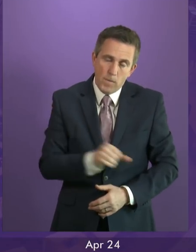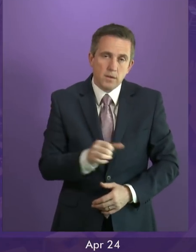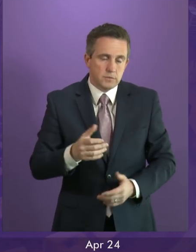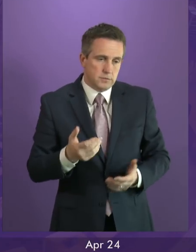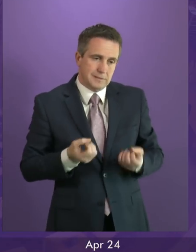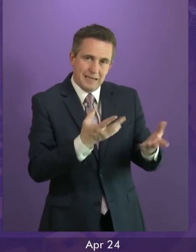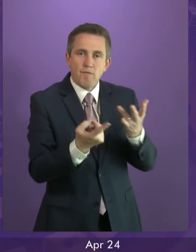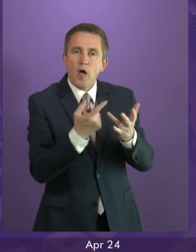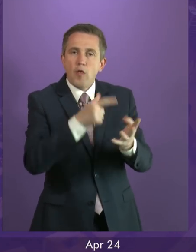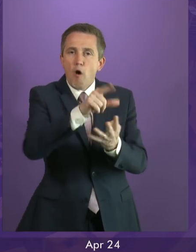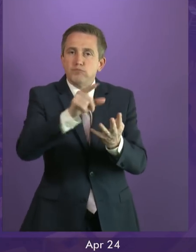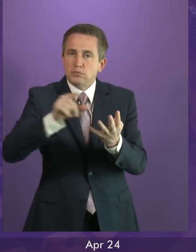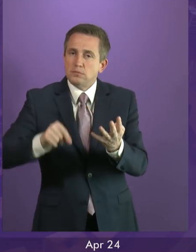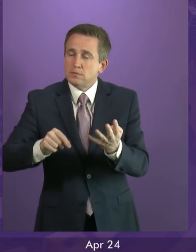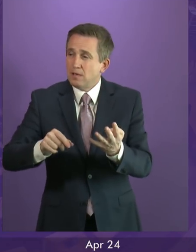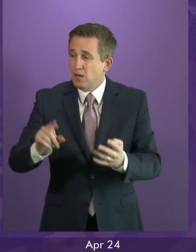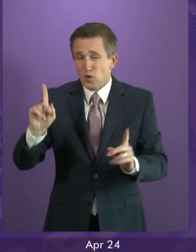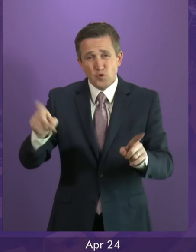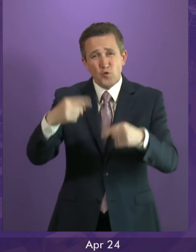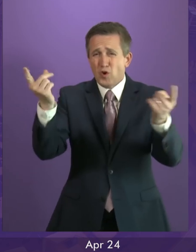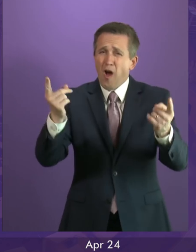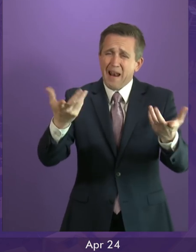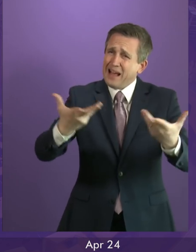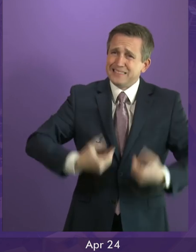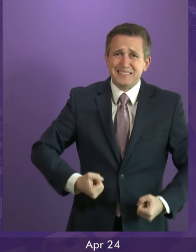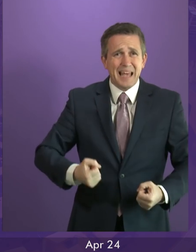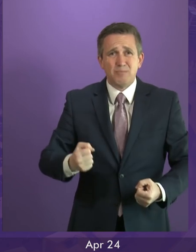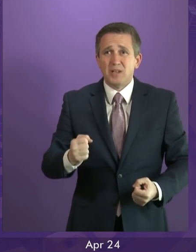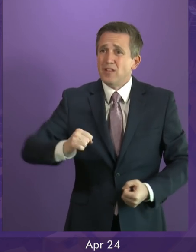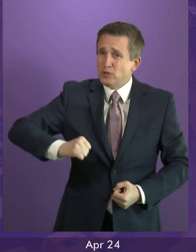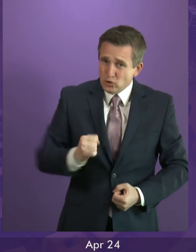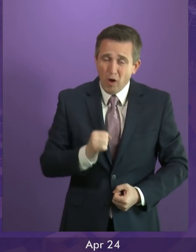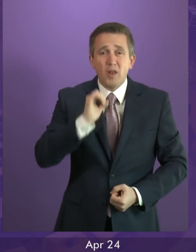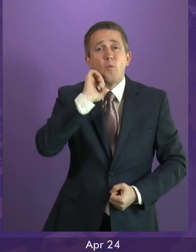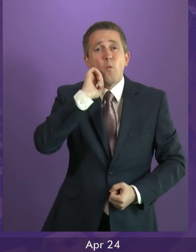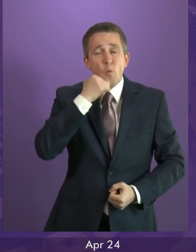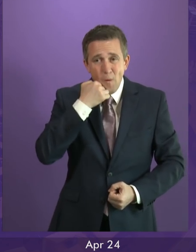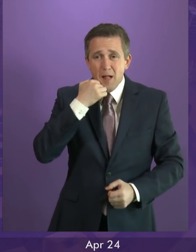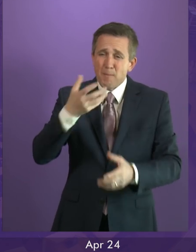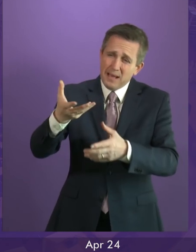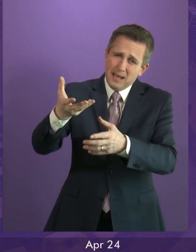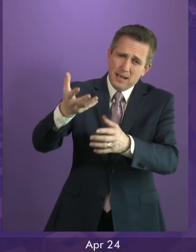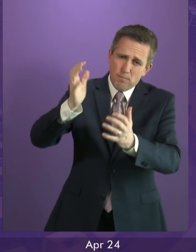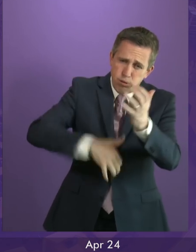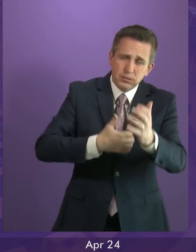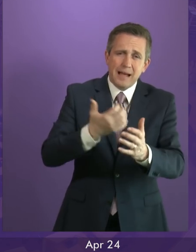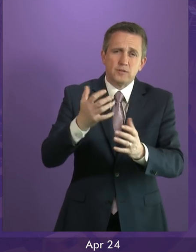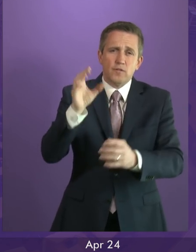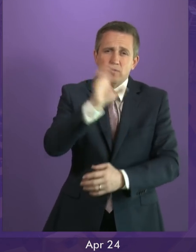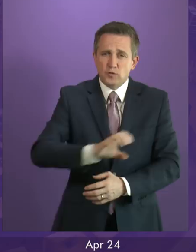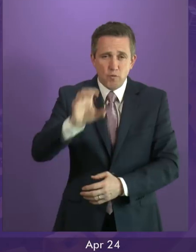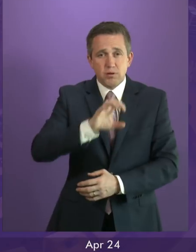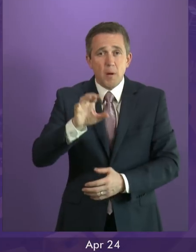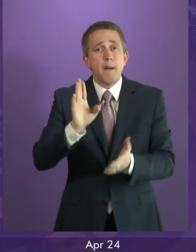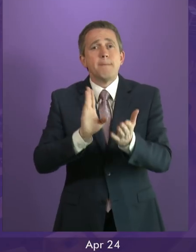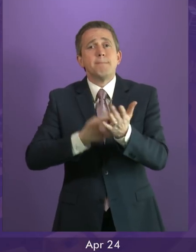a situation in which Scotland faces being ripped out of the European Union against our will. Mike